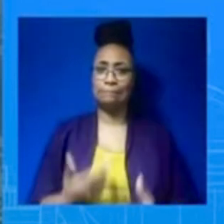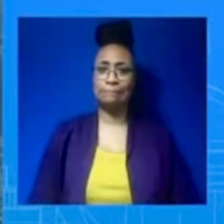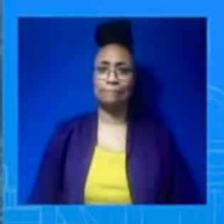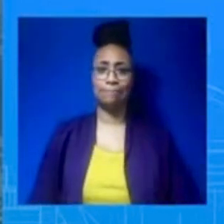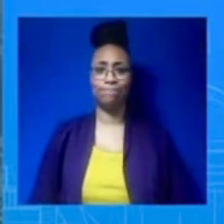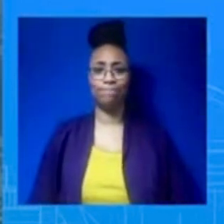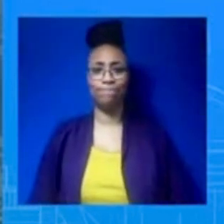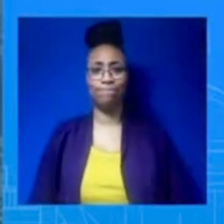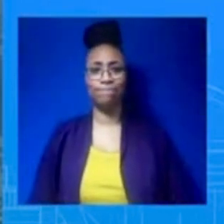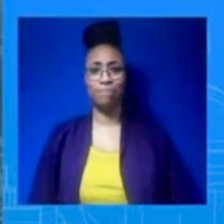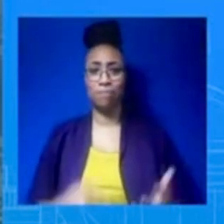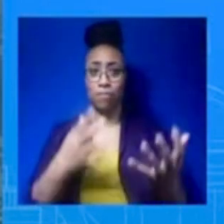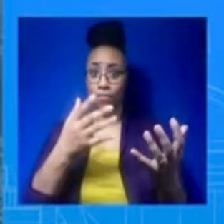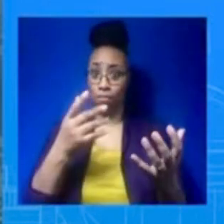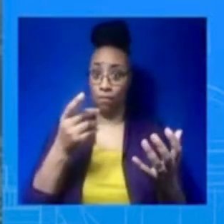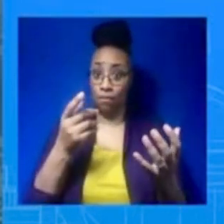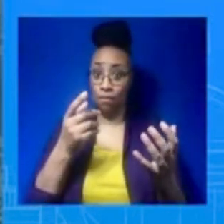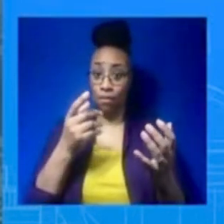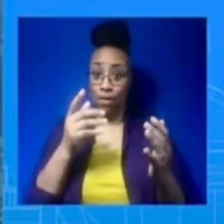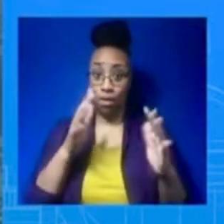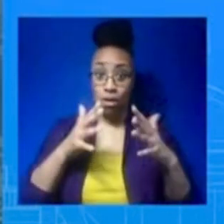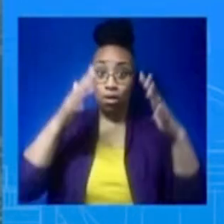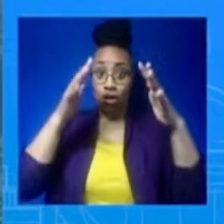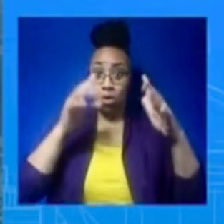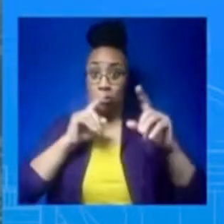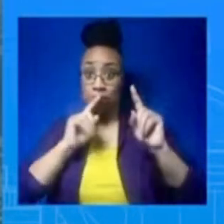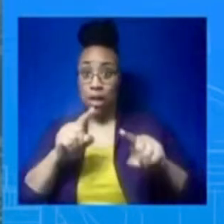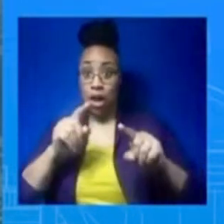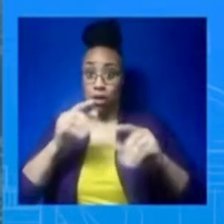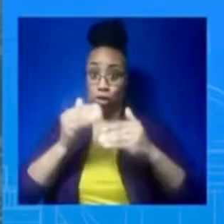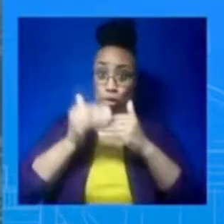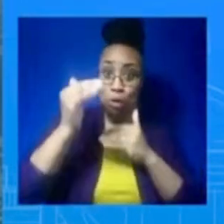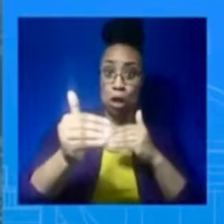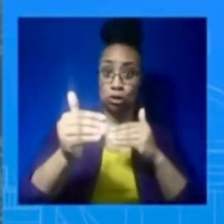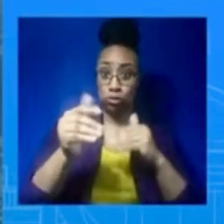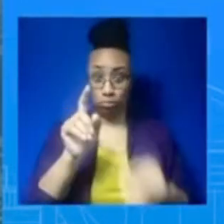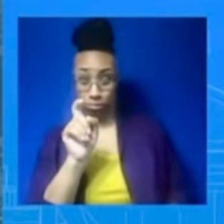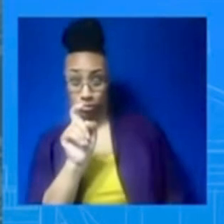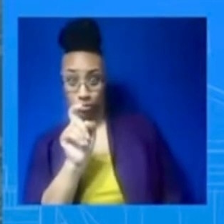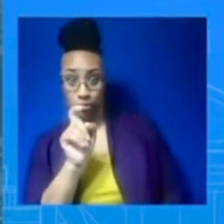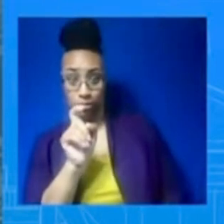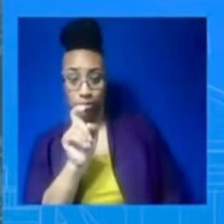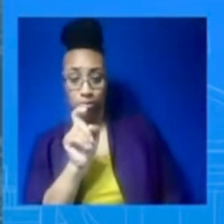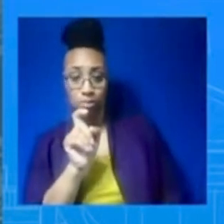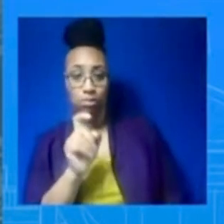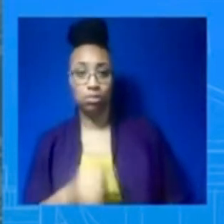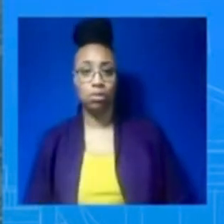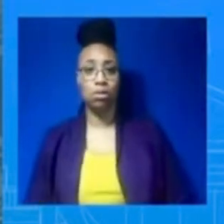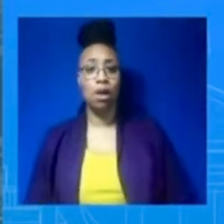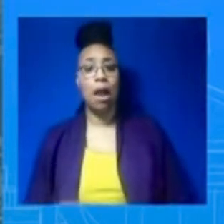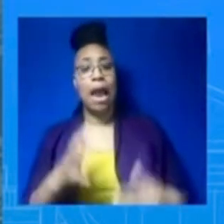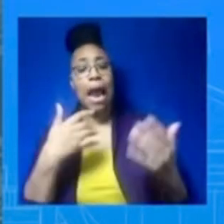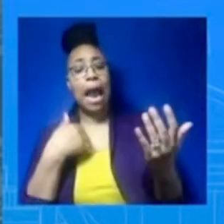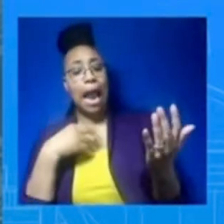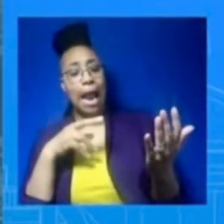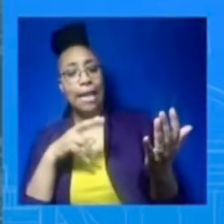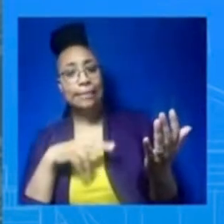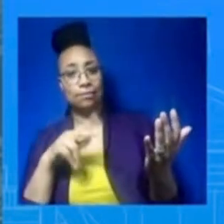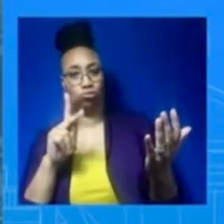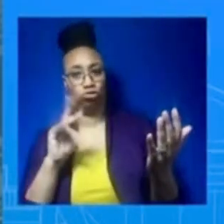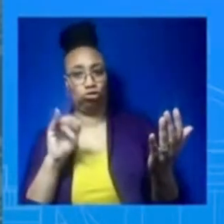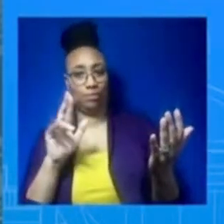Certainly in light of the Chinese Bible and what was a very real, certainly very sizable,